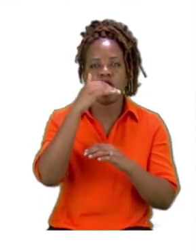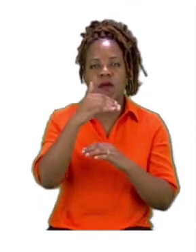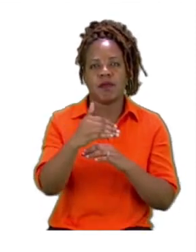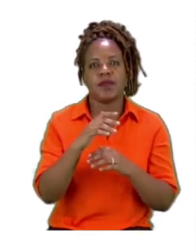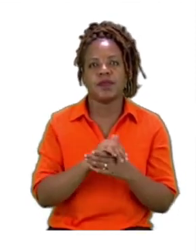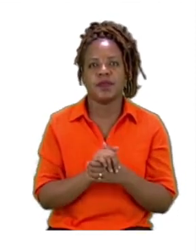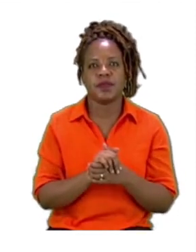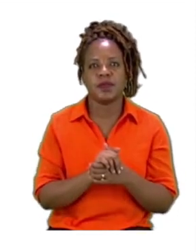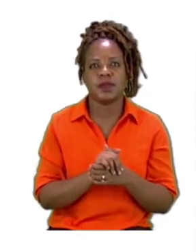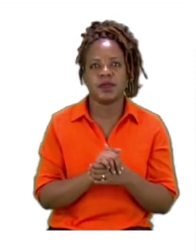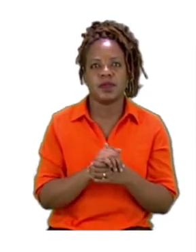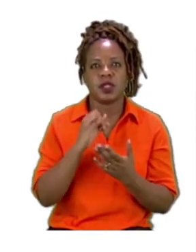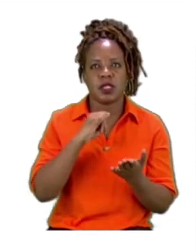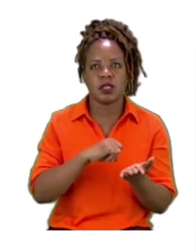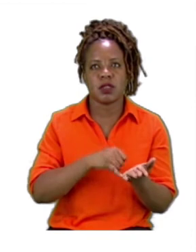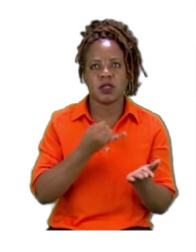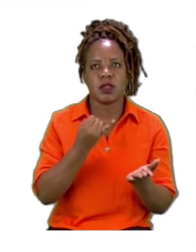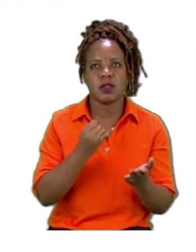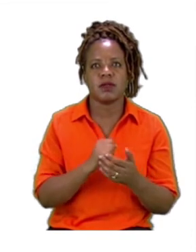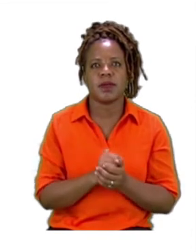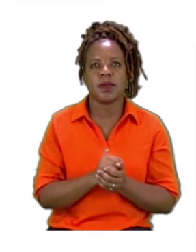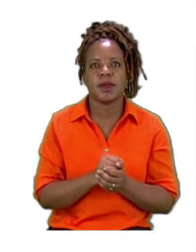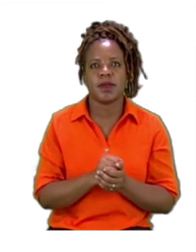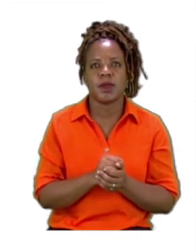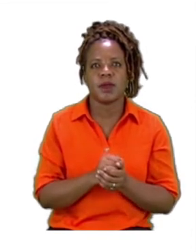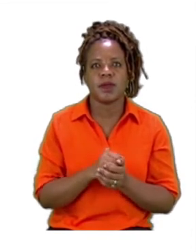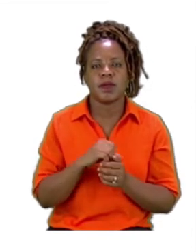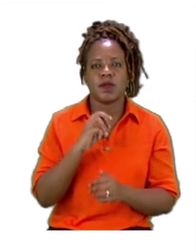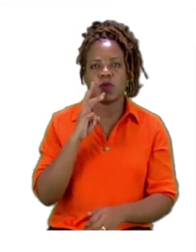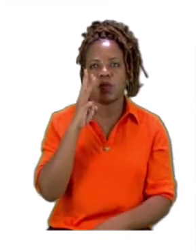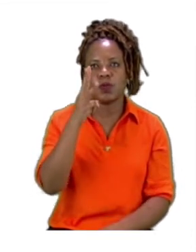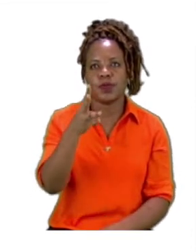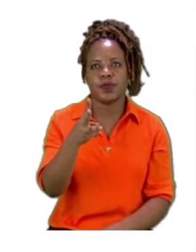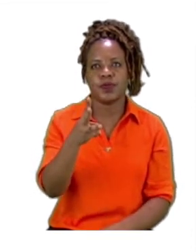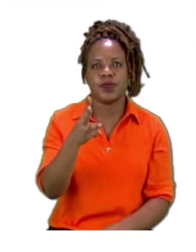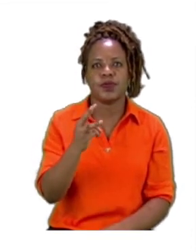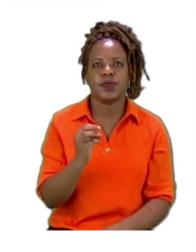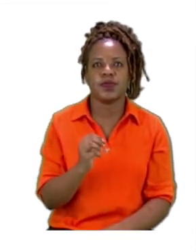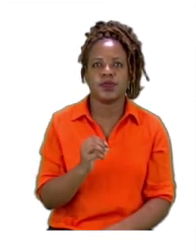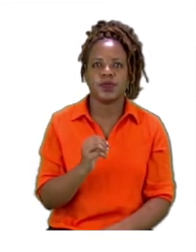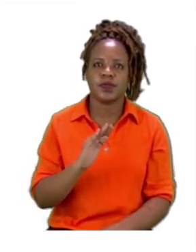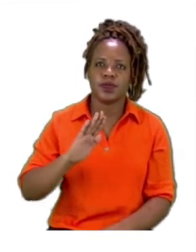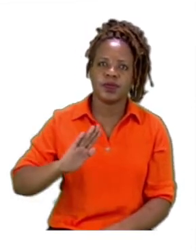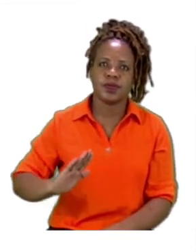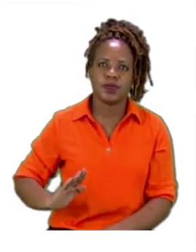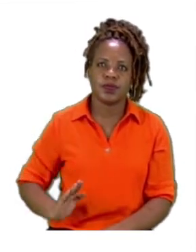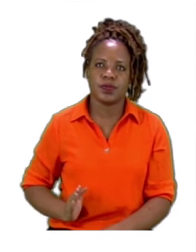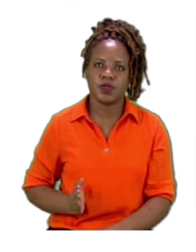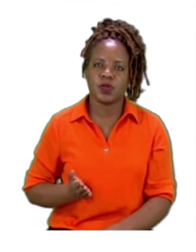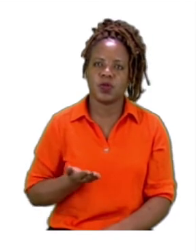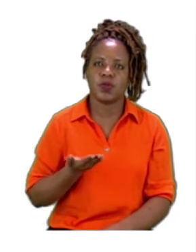just will wanted